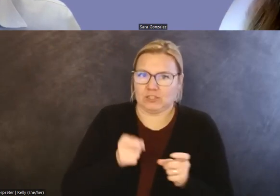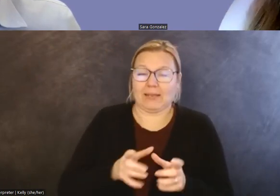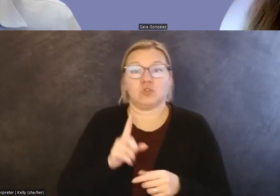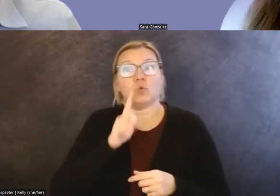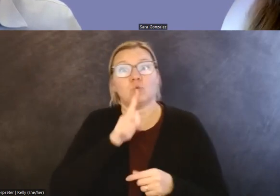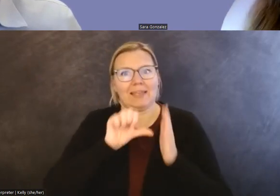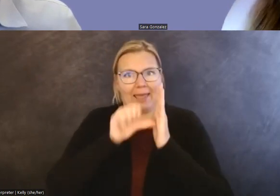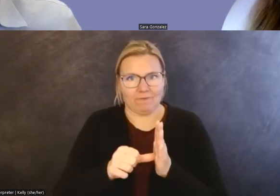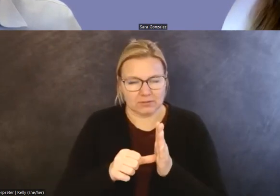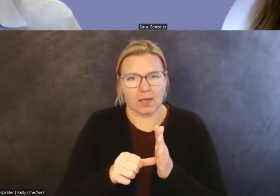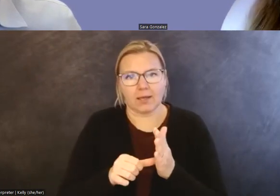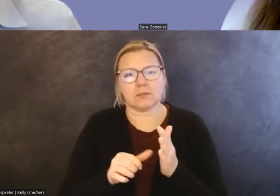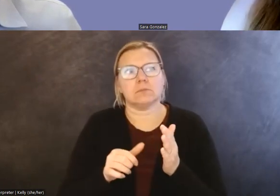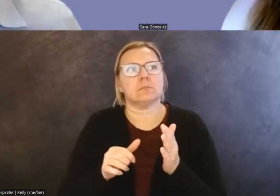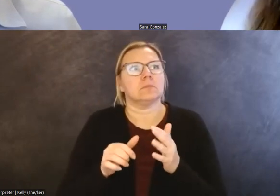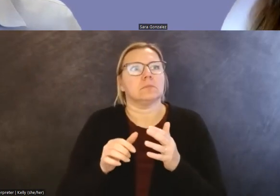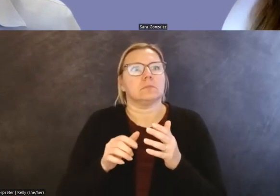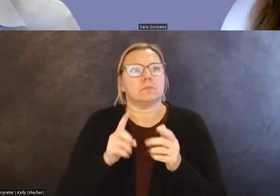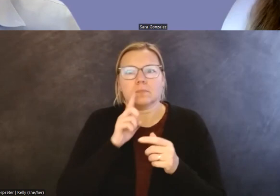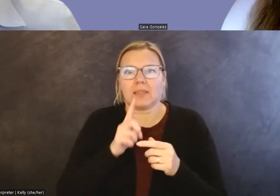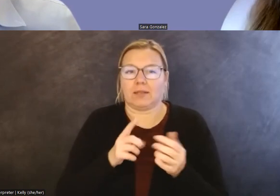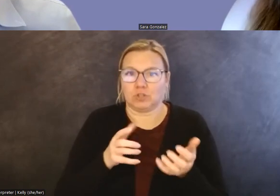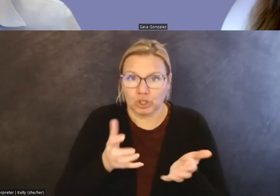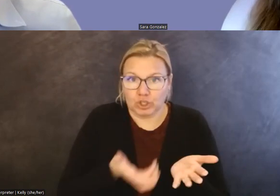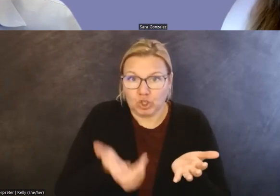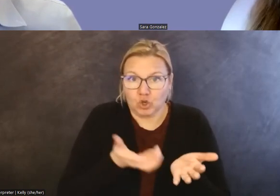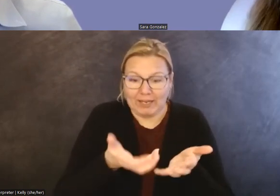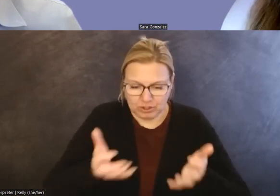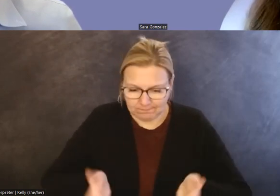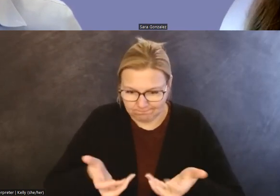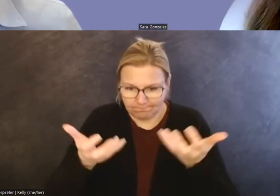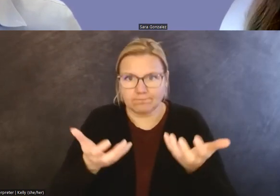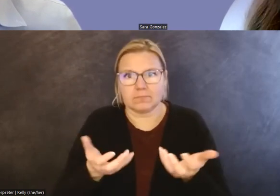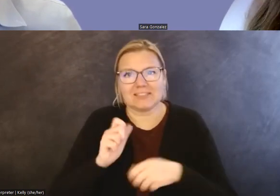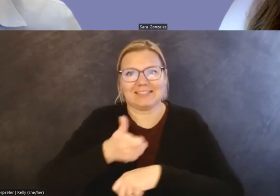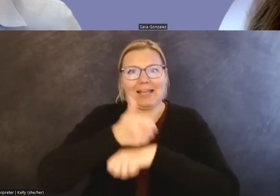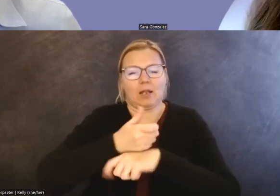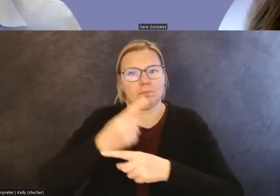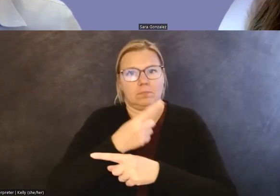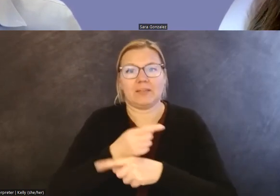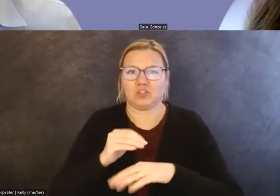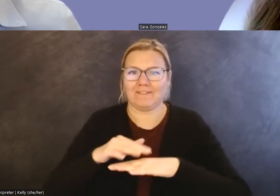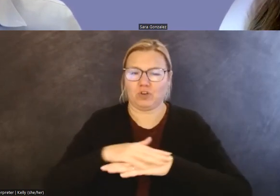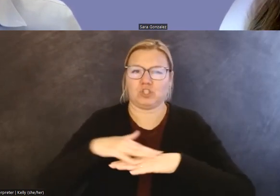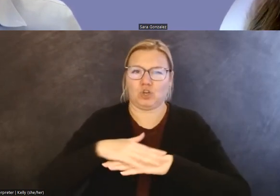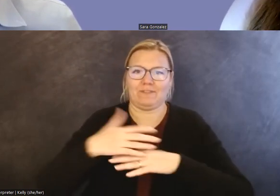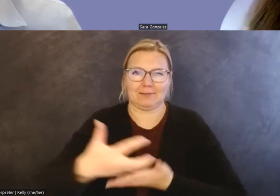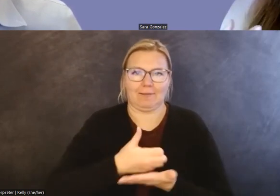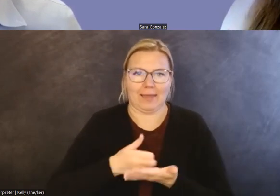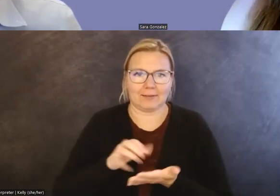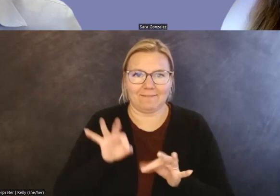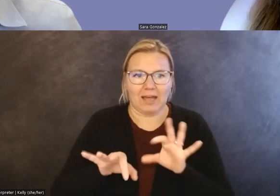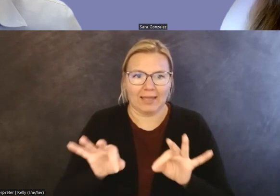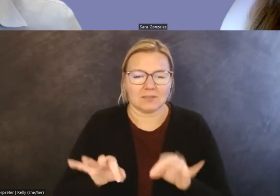kind of the wider benefits of curation within place, especially for surface collected finds. Like I said in the talk,